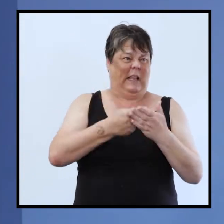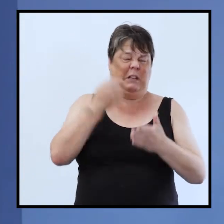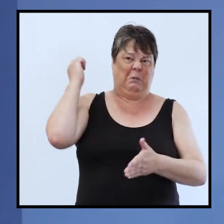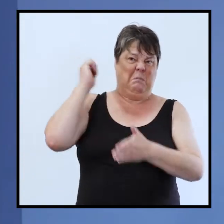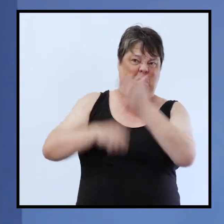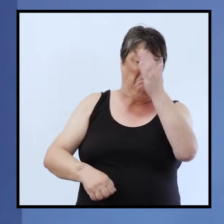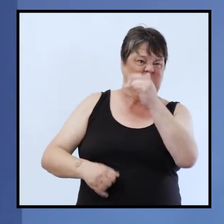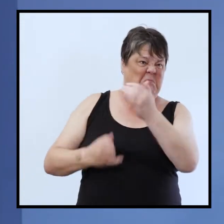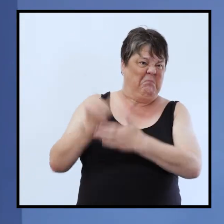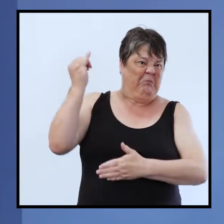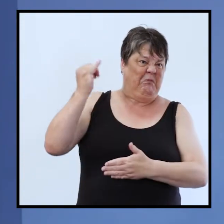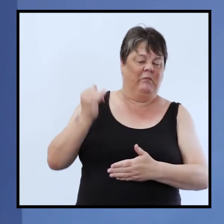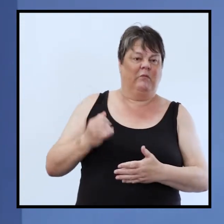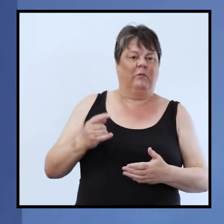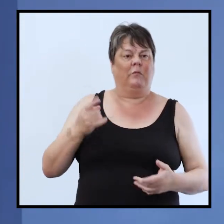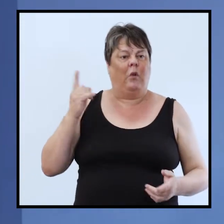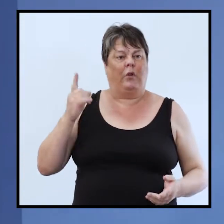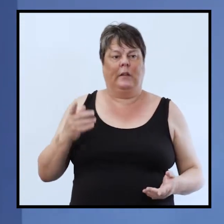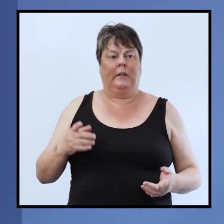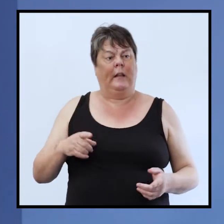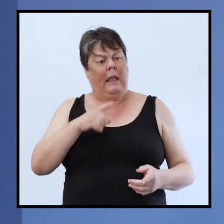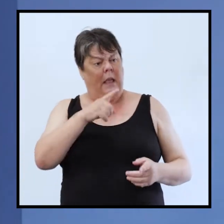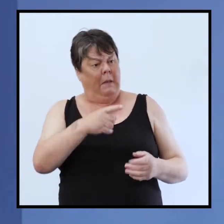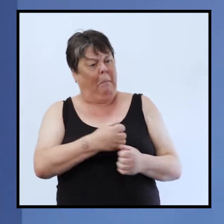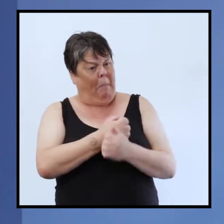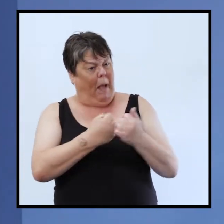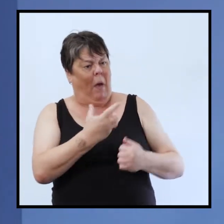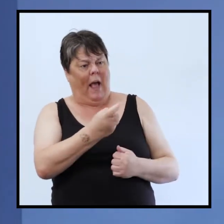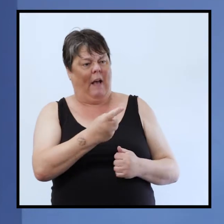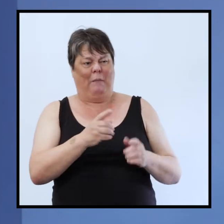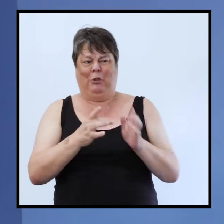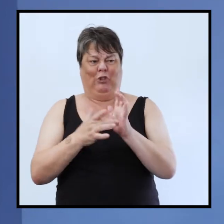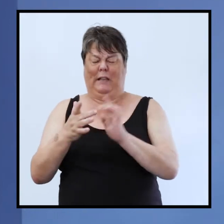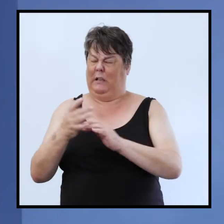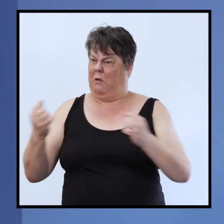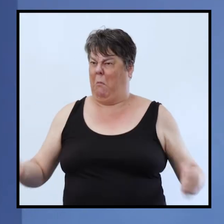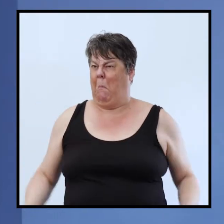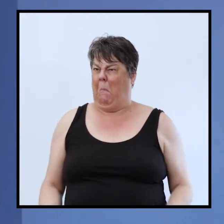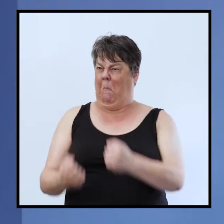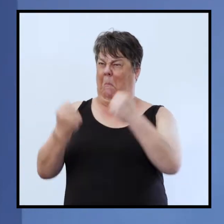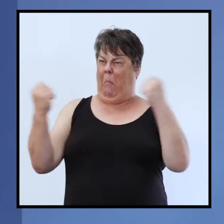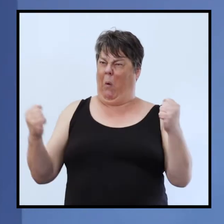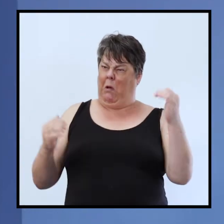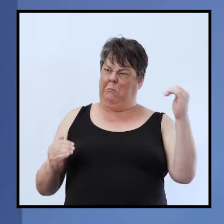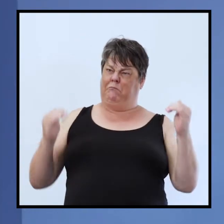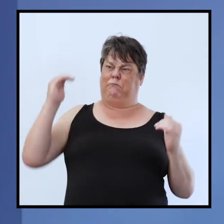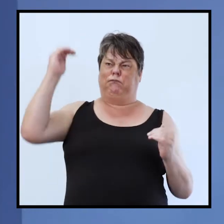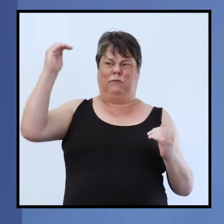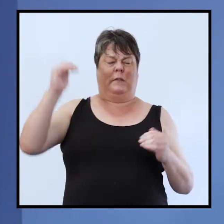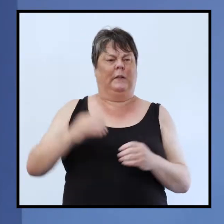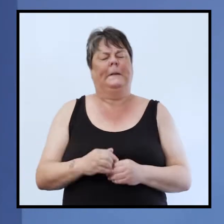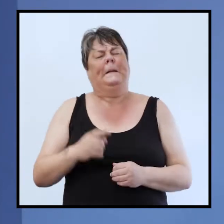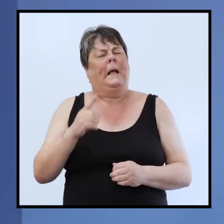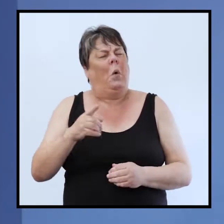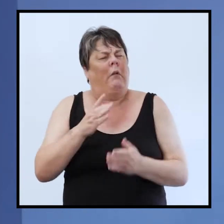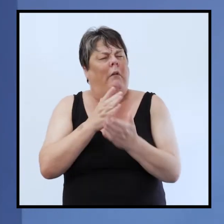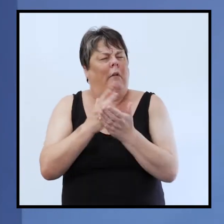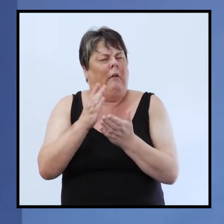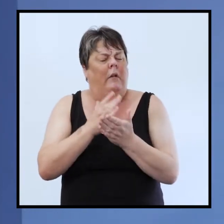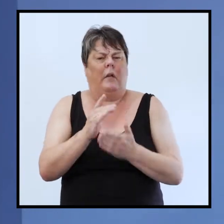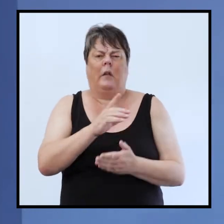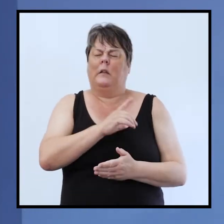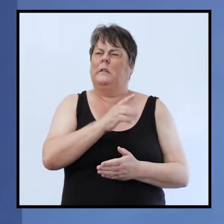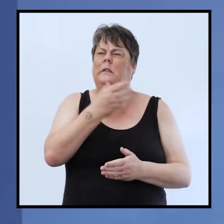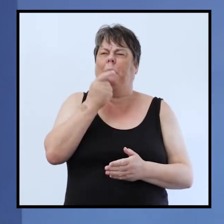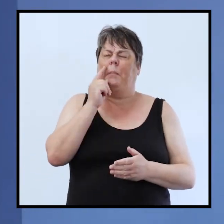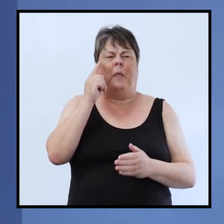and is powerful but they are not on the same page uh i just want to correct that because sometimes people get this weird idea